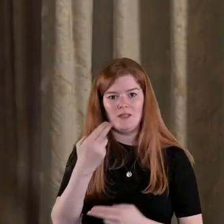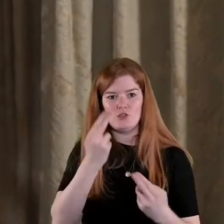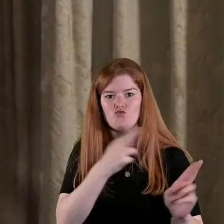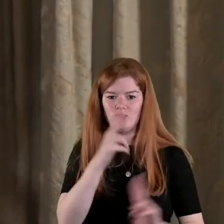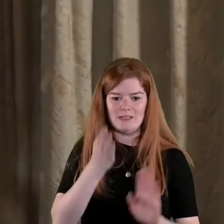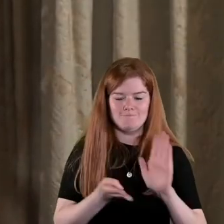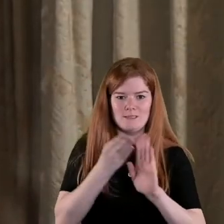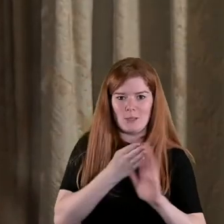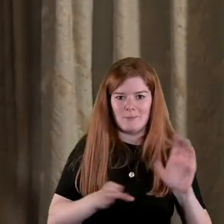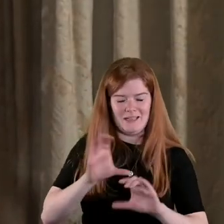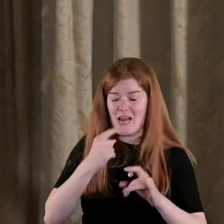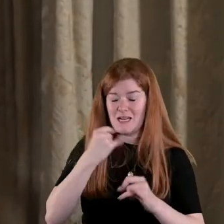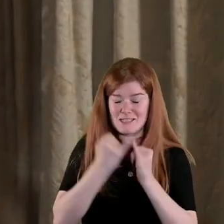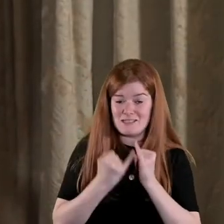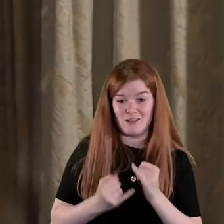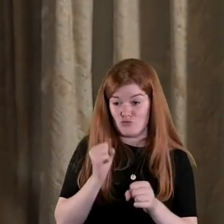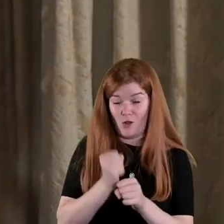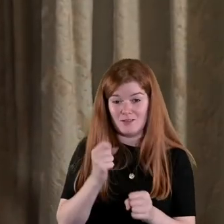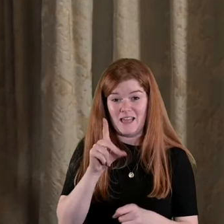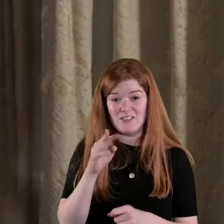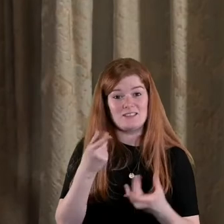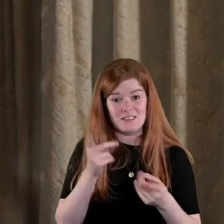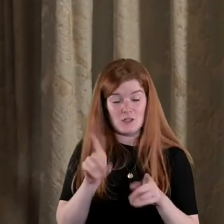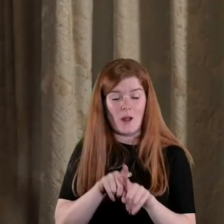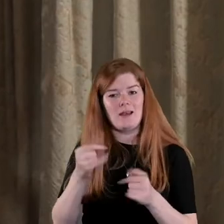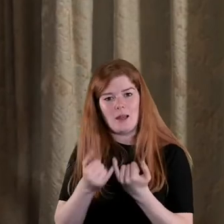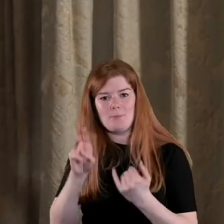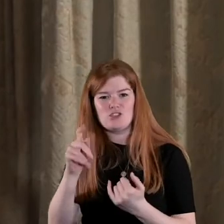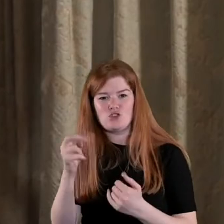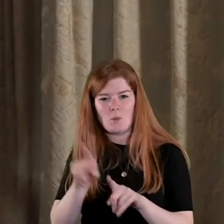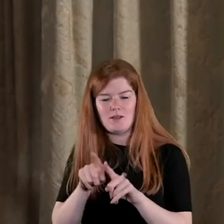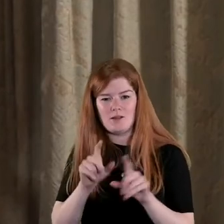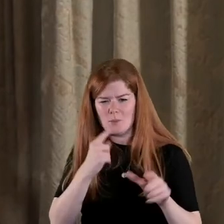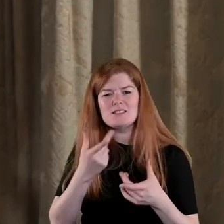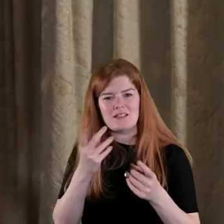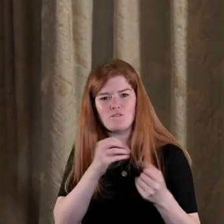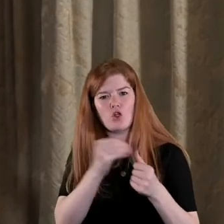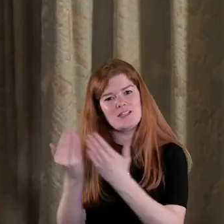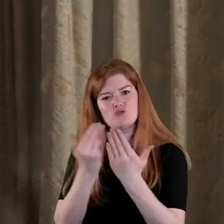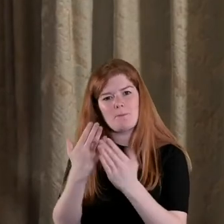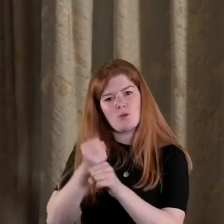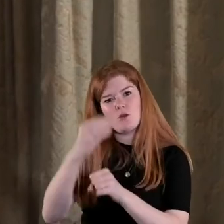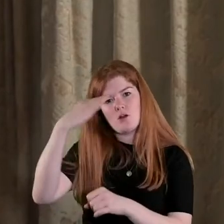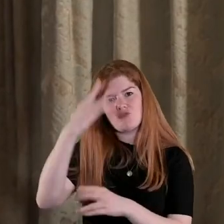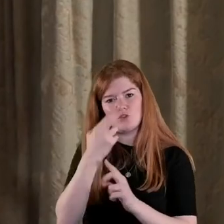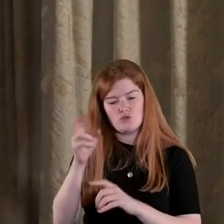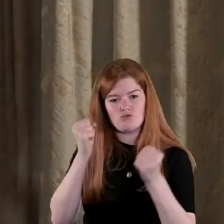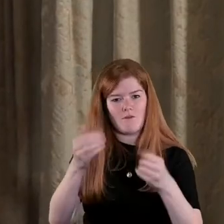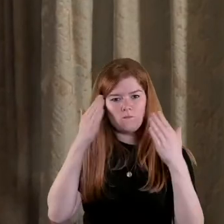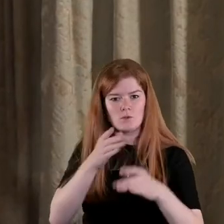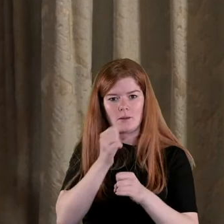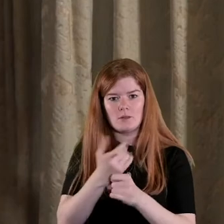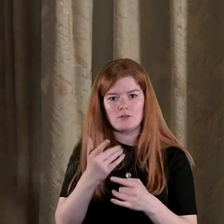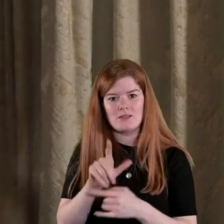incredible detail as David did so well and other people like Peter Hart and so on and then you had this other literature about the Irish Revolution which focused on the